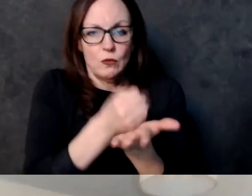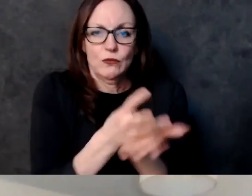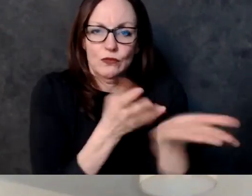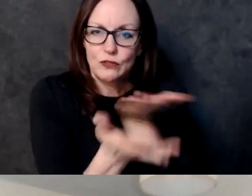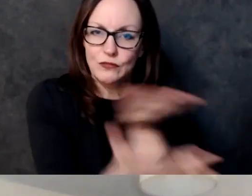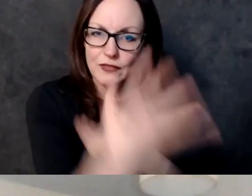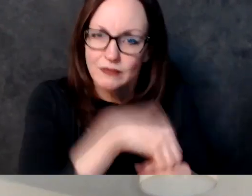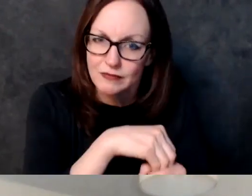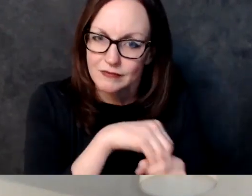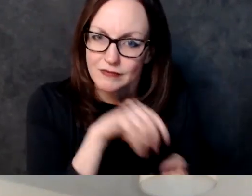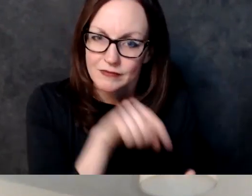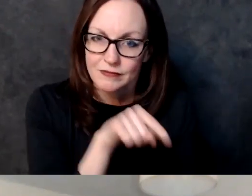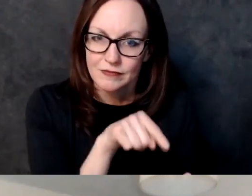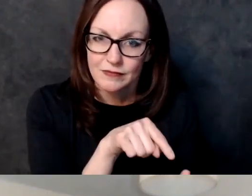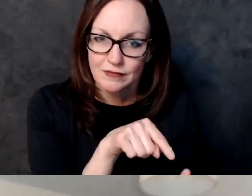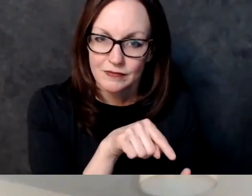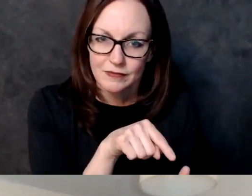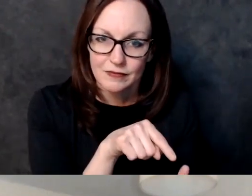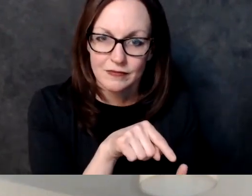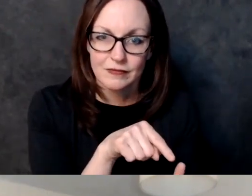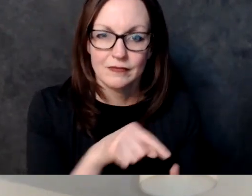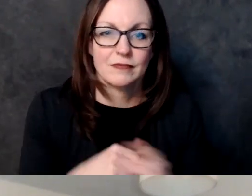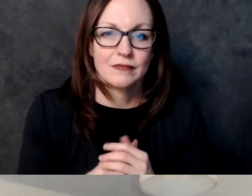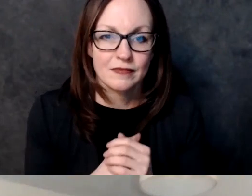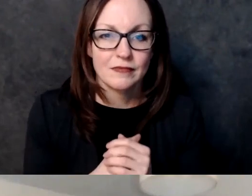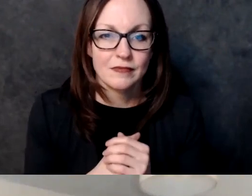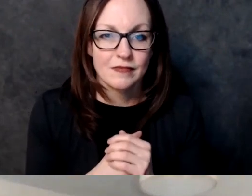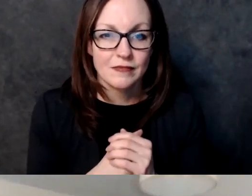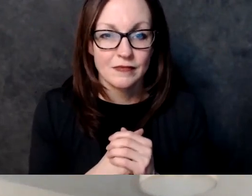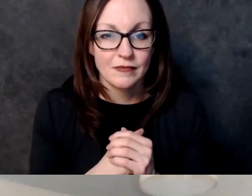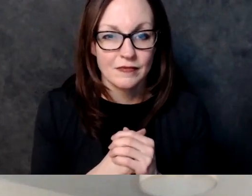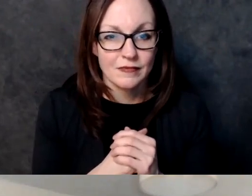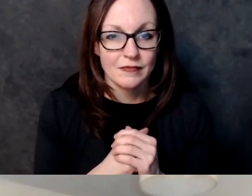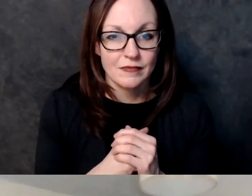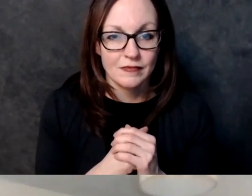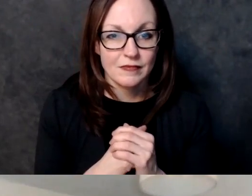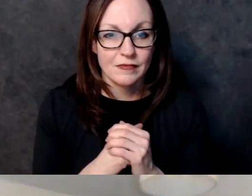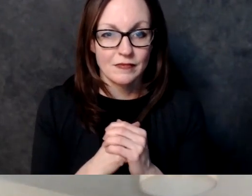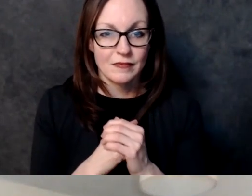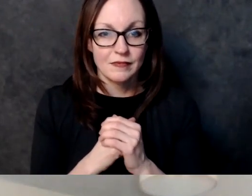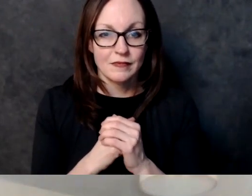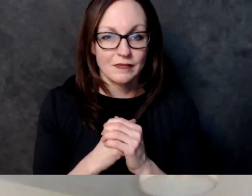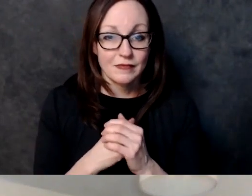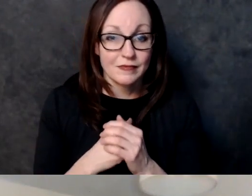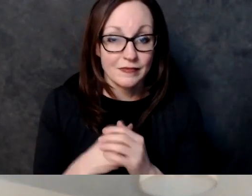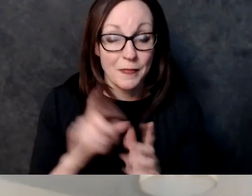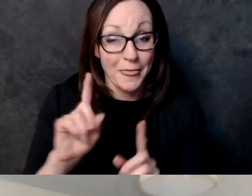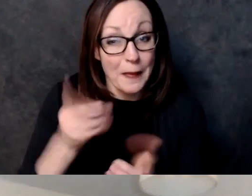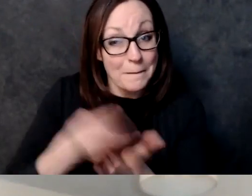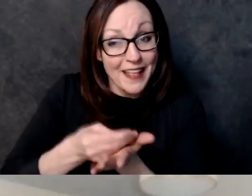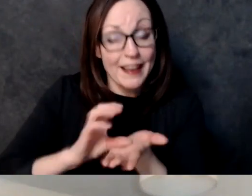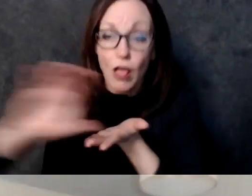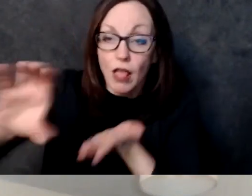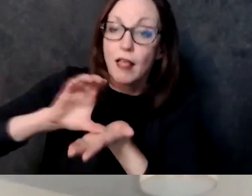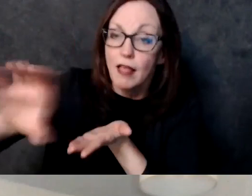of work that should be handled in the front end and i mean a great example unfortunately is we just saw a nine-year-old girl and